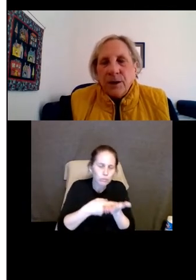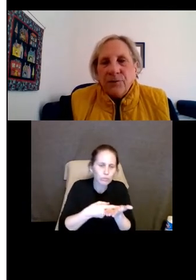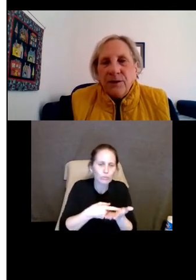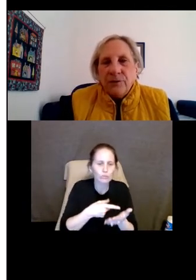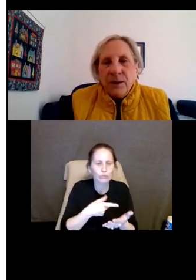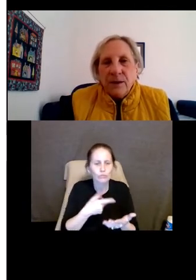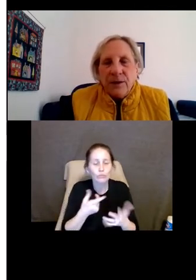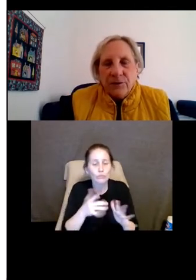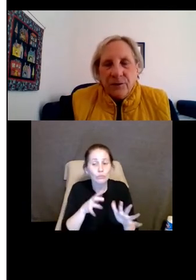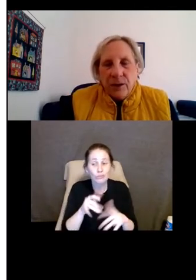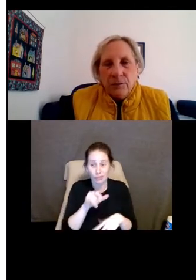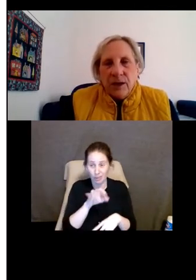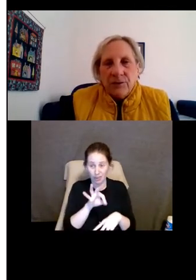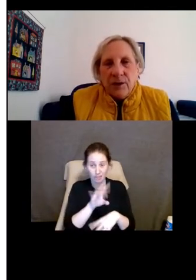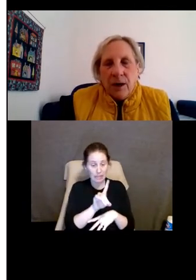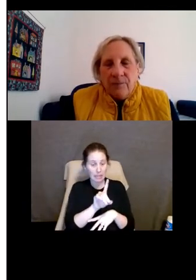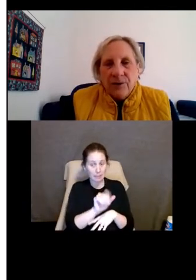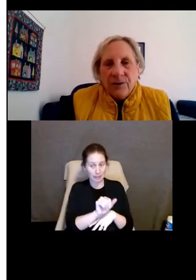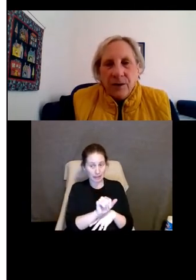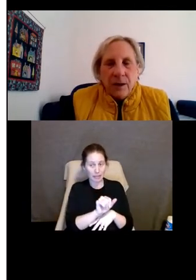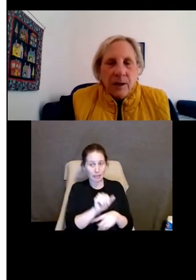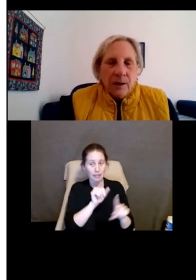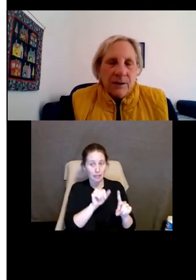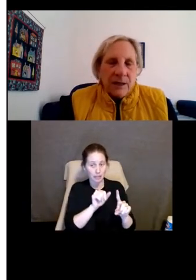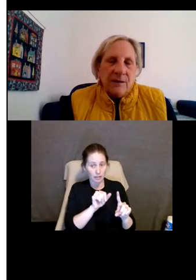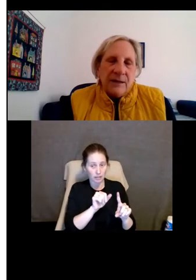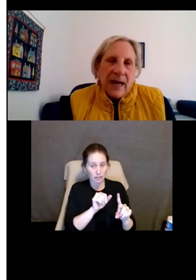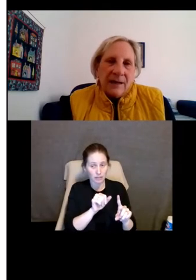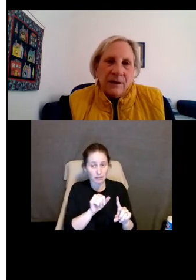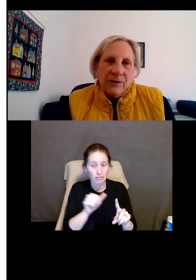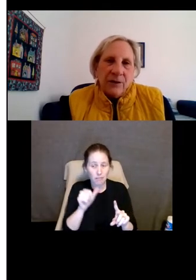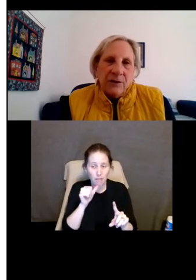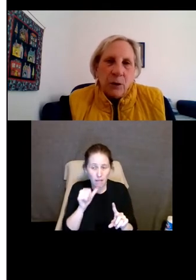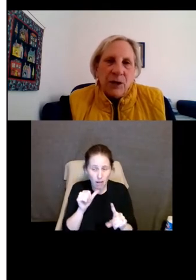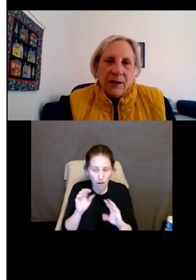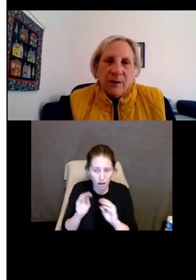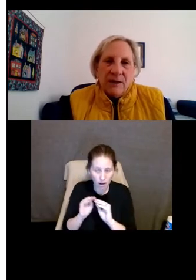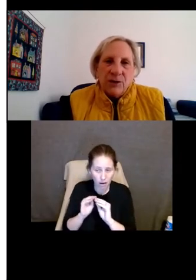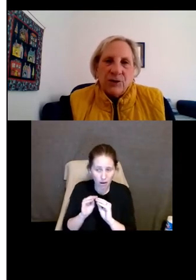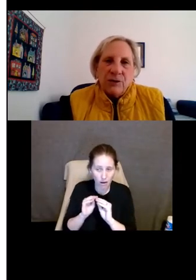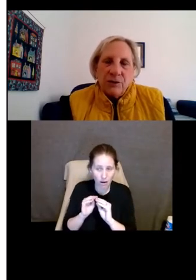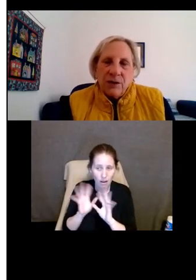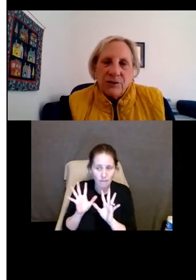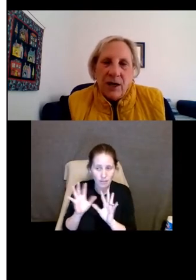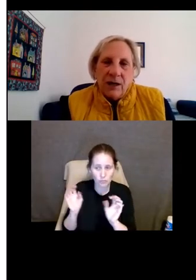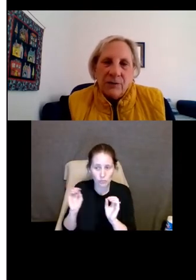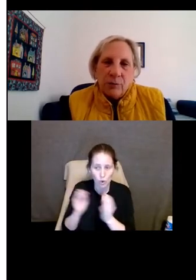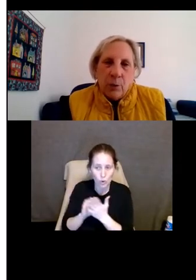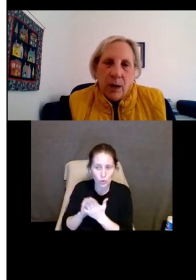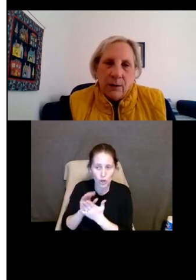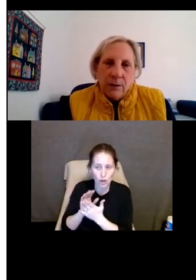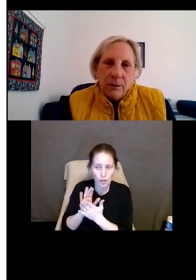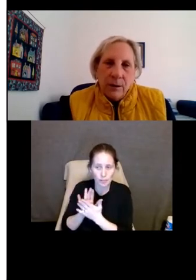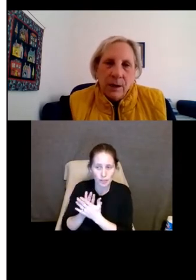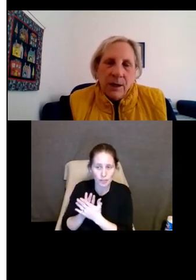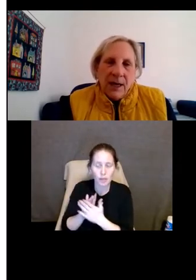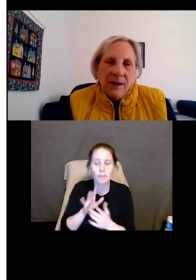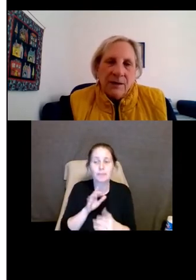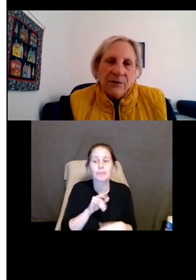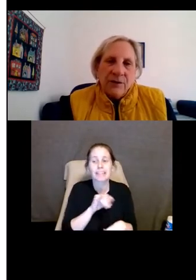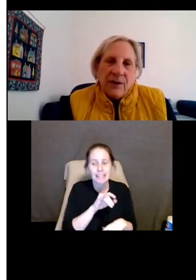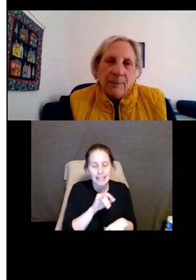So if the disability is known is obvious, then that is no documentation is not as required.